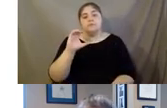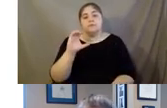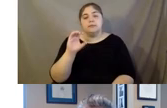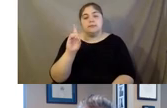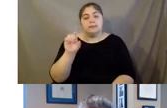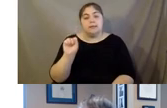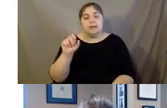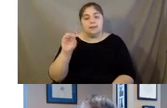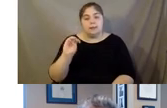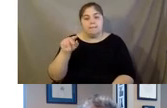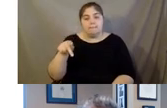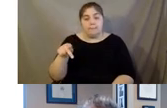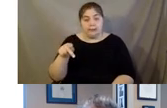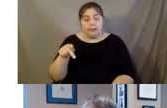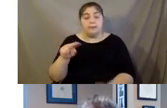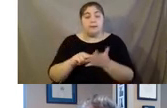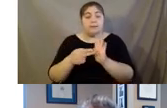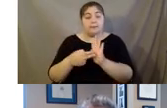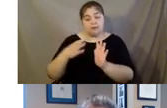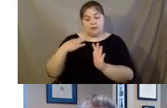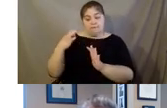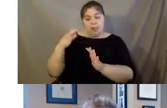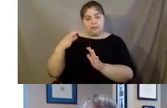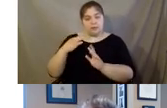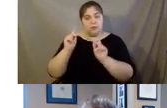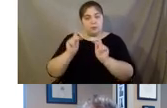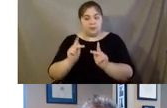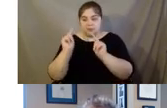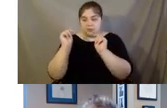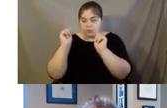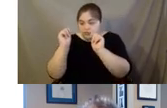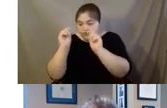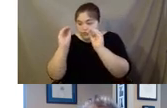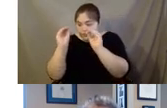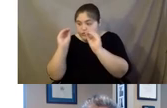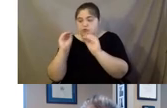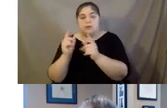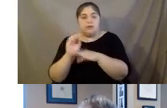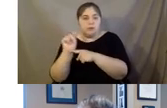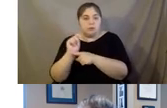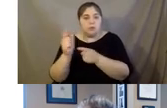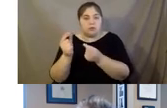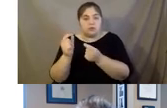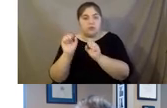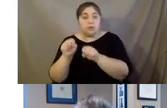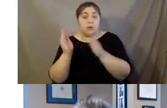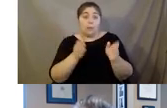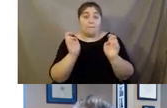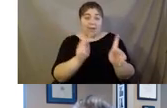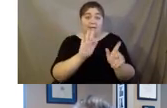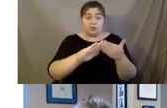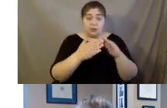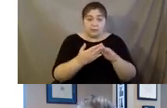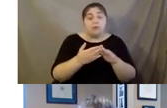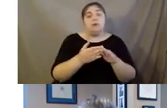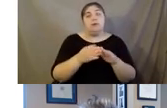like I said, you can be a volunteer who's trained to be a peer leader and then take those evidence-based programs back to your community.